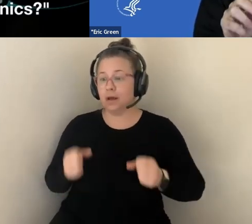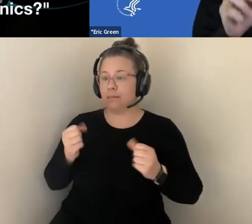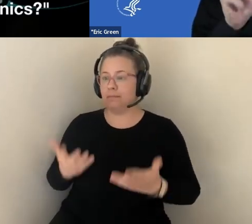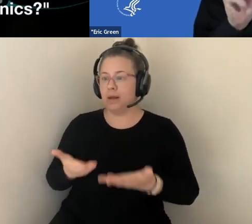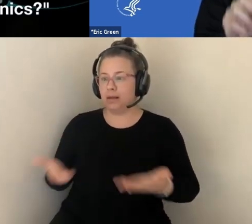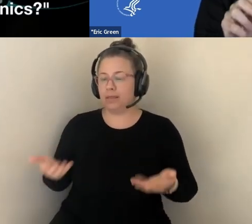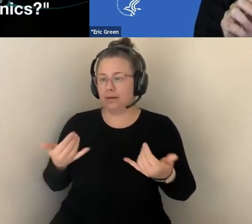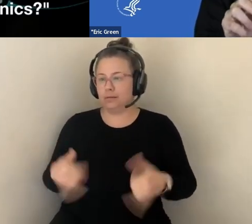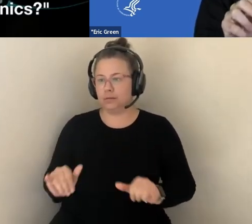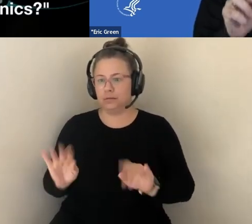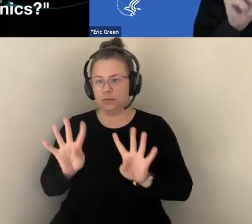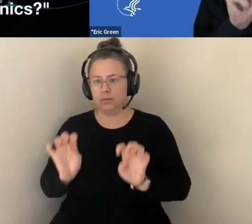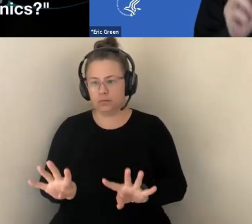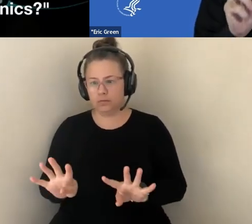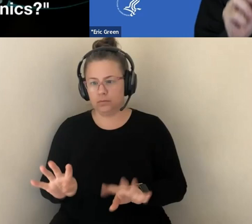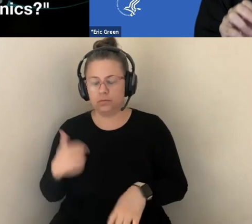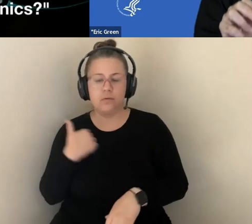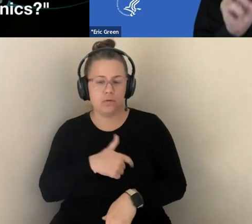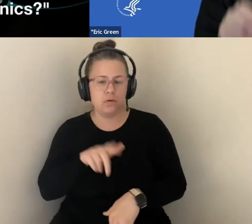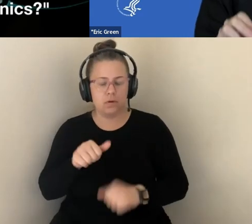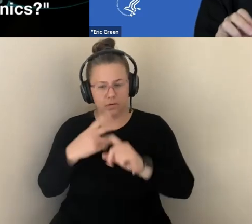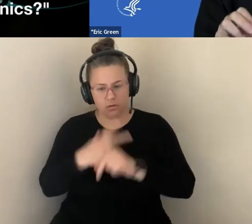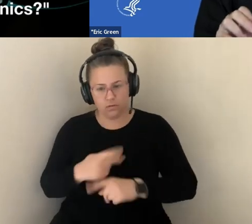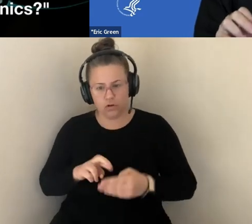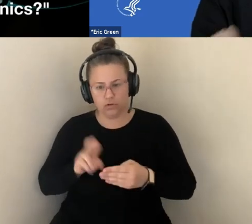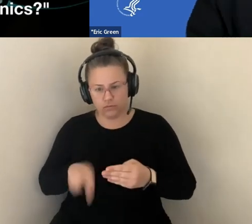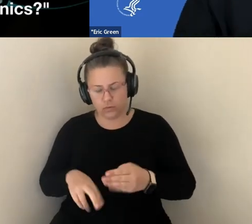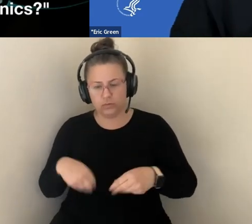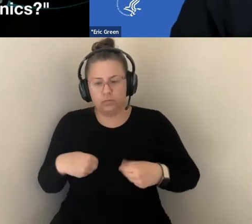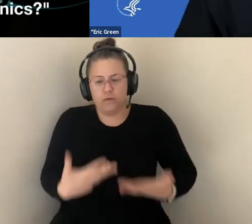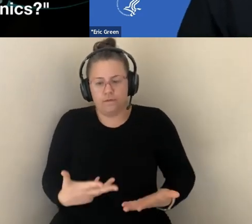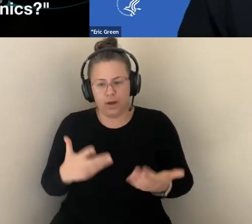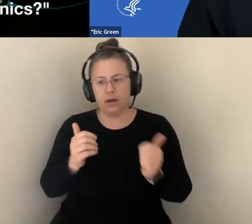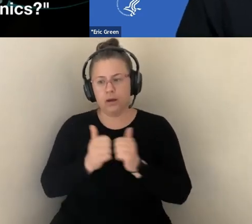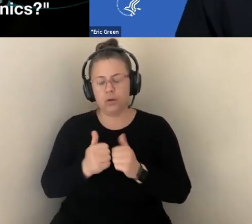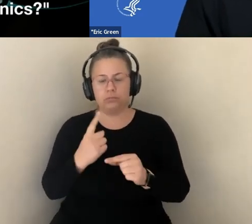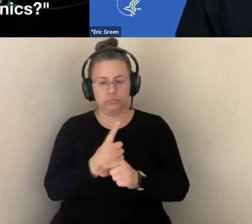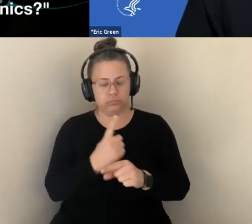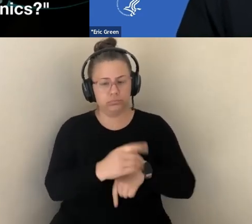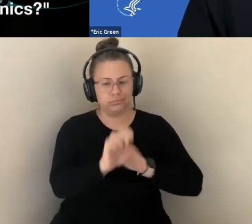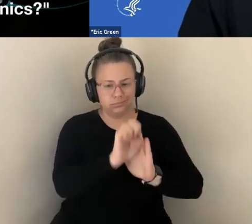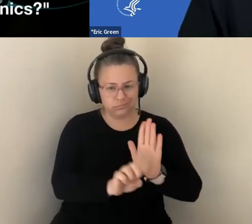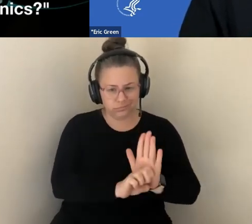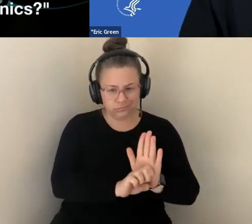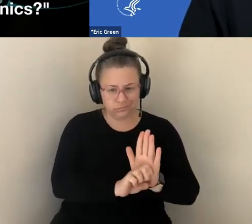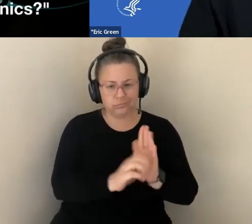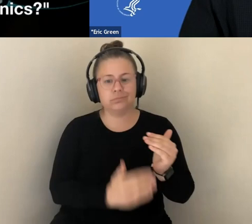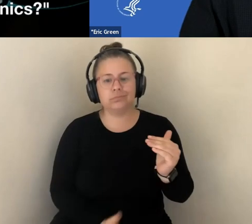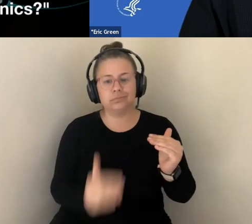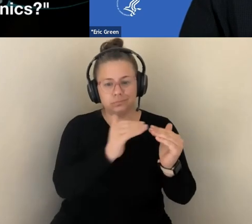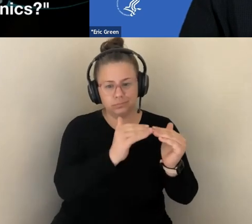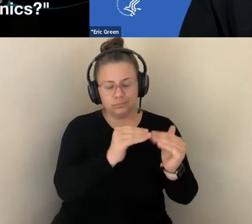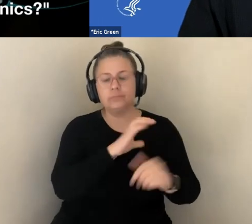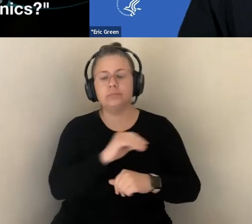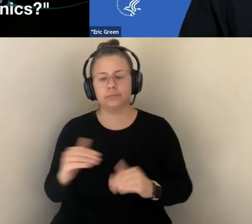IS ETHICALLY CONSISTENT, BUT THAT IS ALSO JUST. GENOMIC INFORMATION AND DIAGNOSTIC TOOLS ARE NEVER